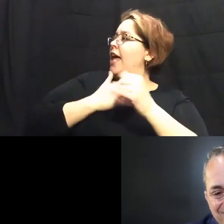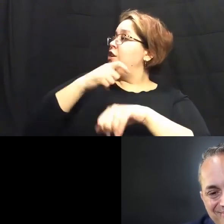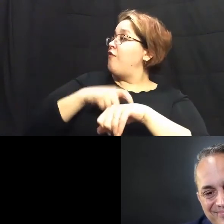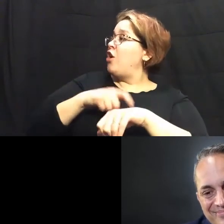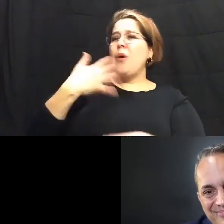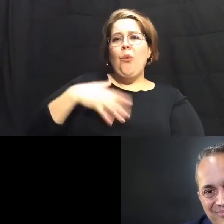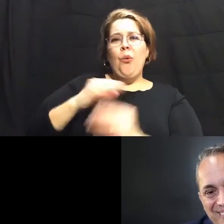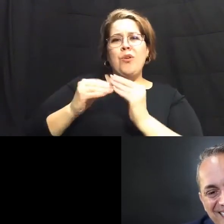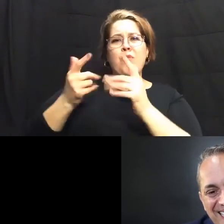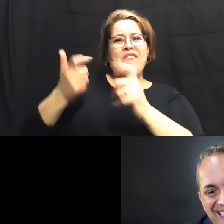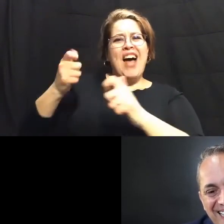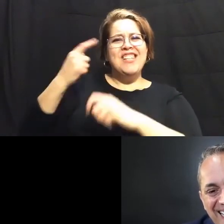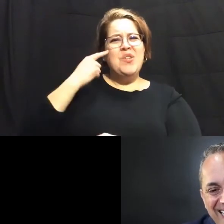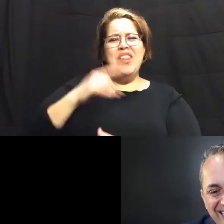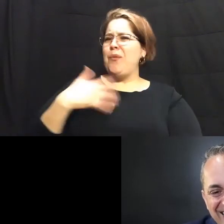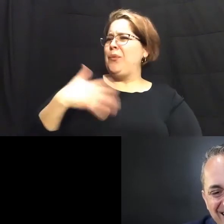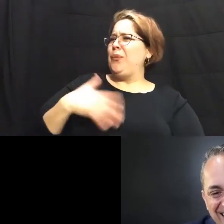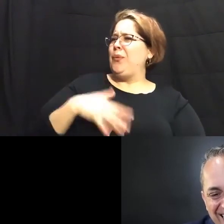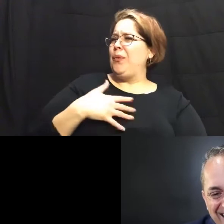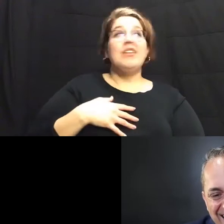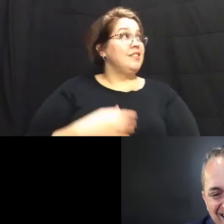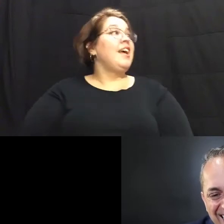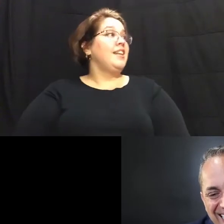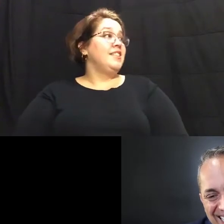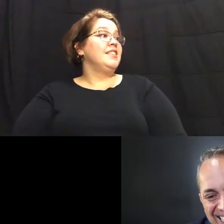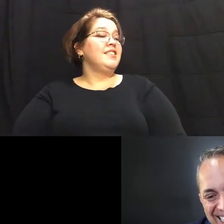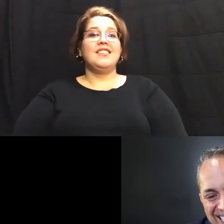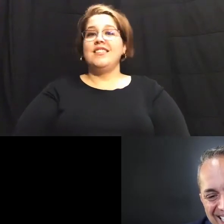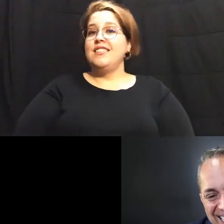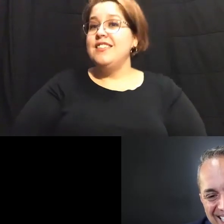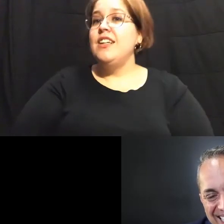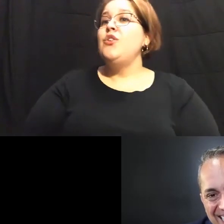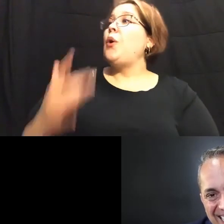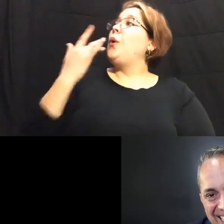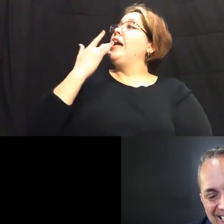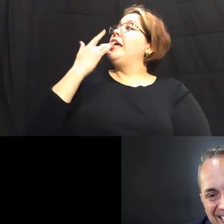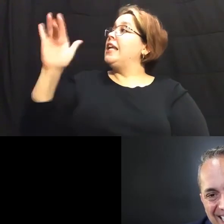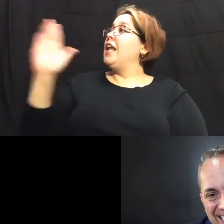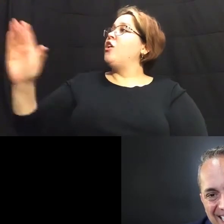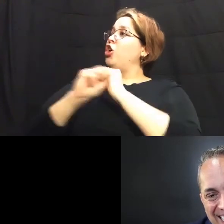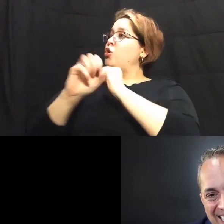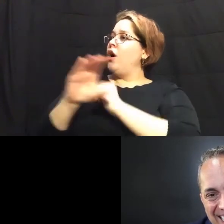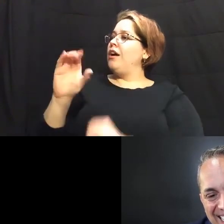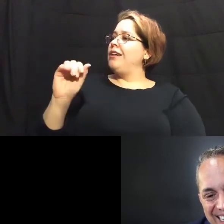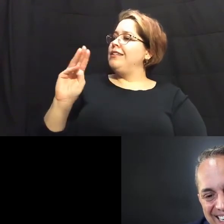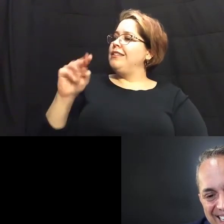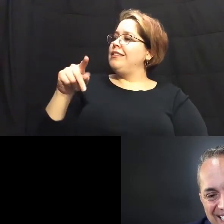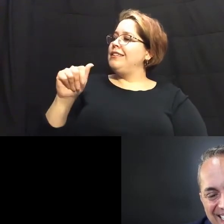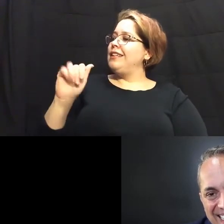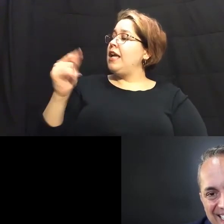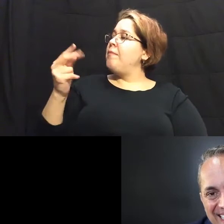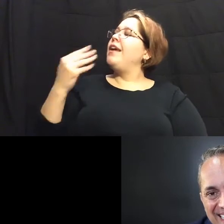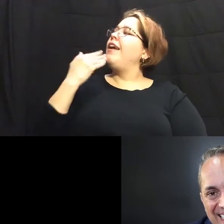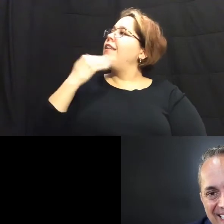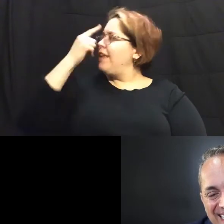a lot faster than you think greg um um so uh good luck on your campaign and um and thanks for